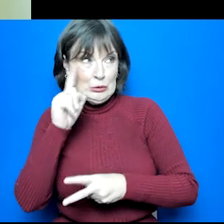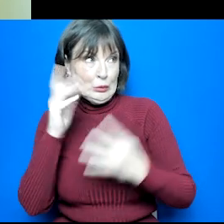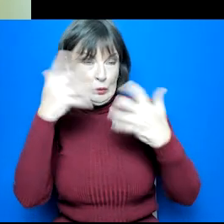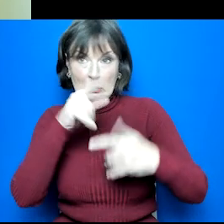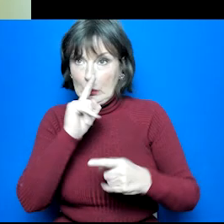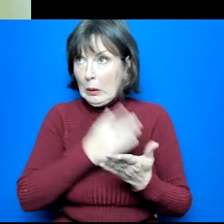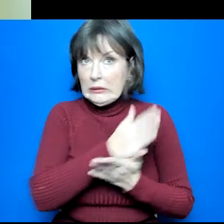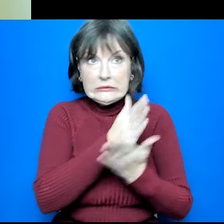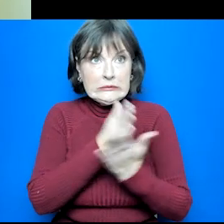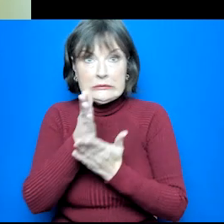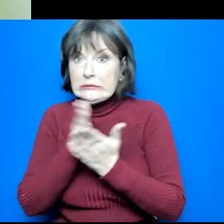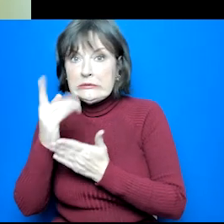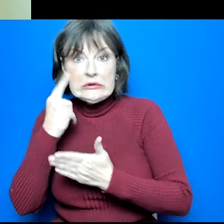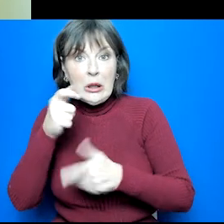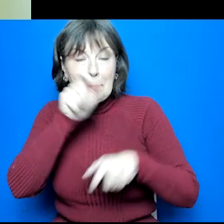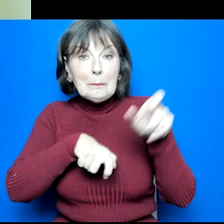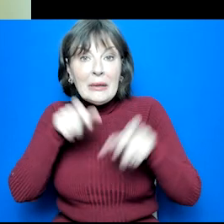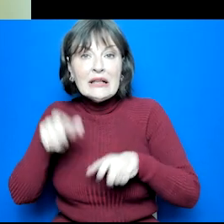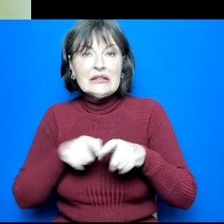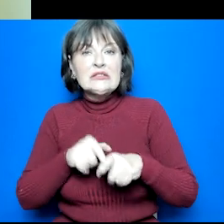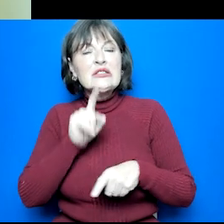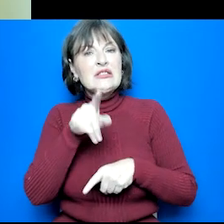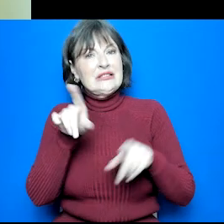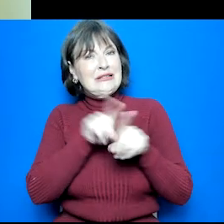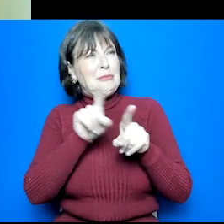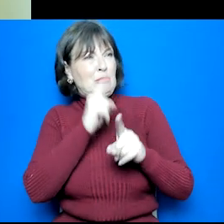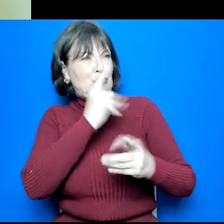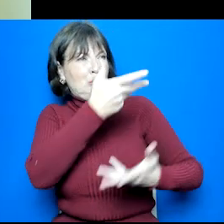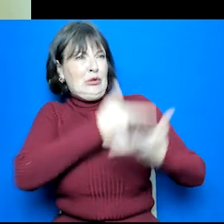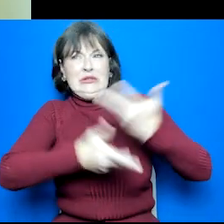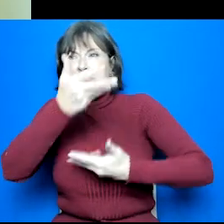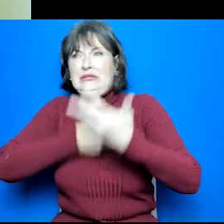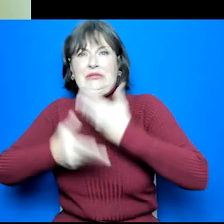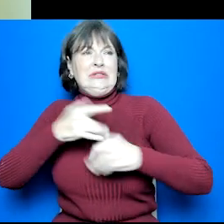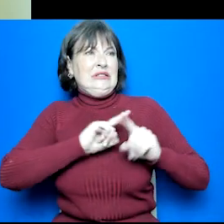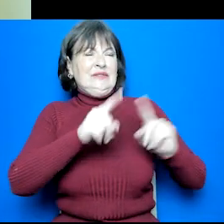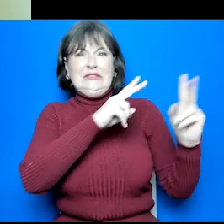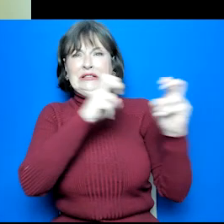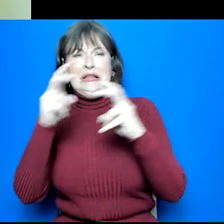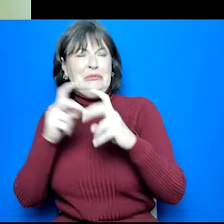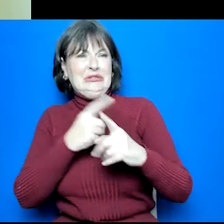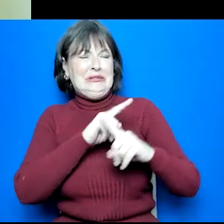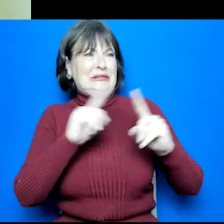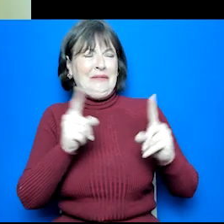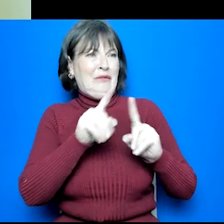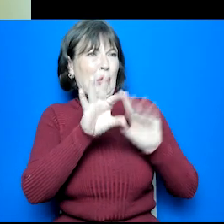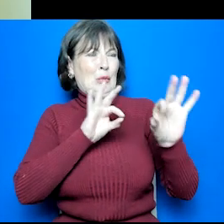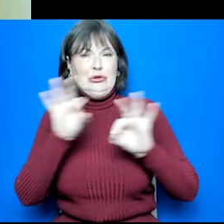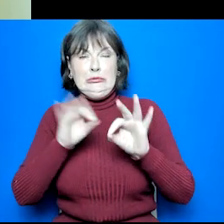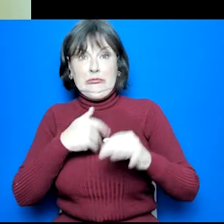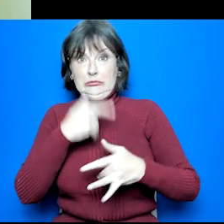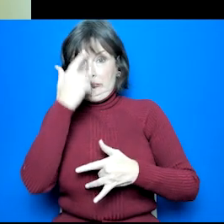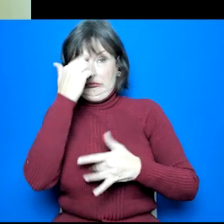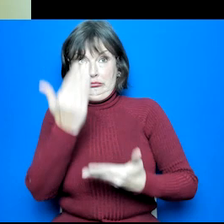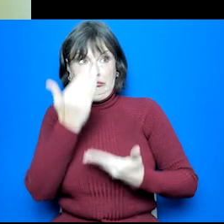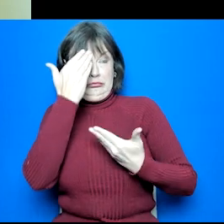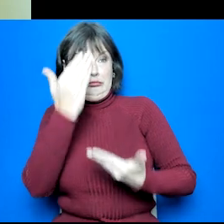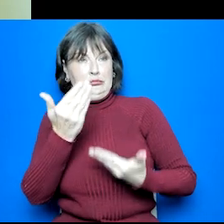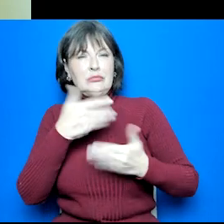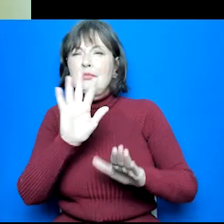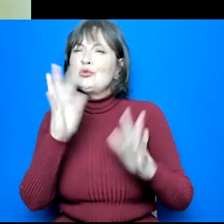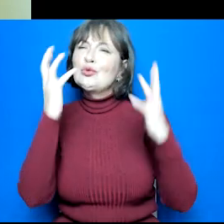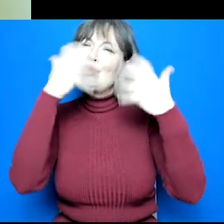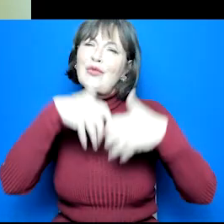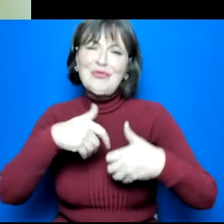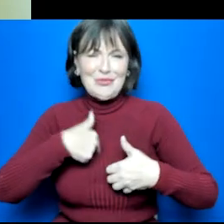could take. You may also hear them talk about different subjects and options that you might not be too familiar with. Please don't worry, we're here to